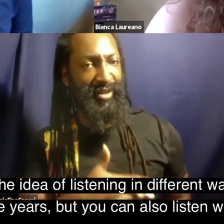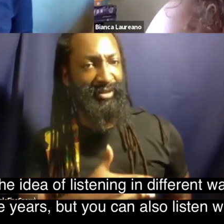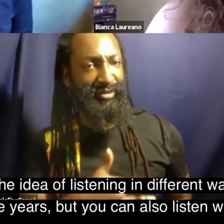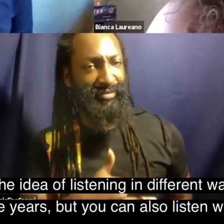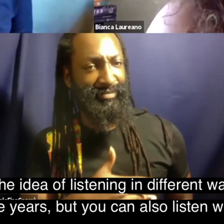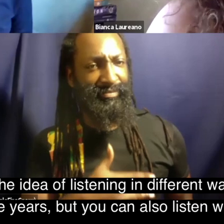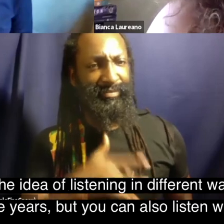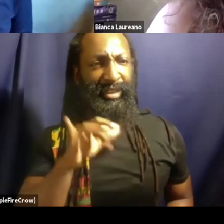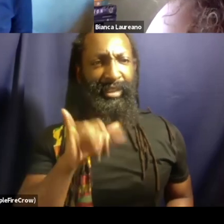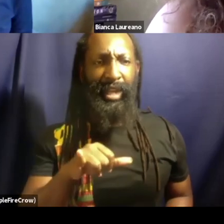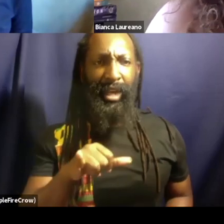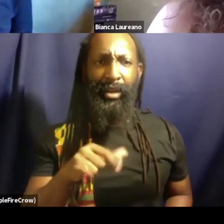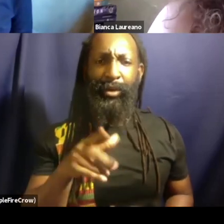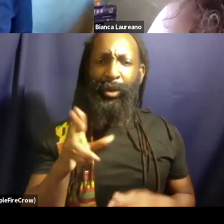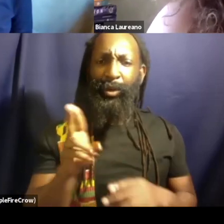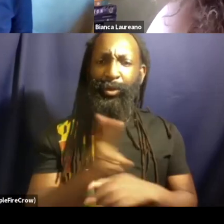can also listen with your heart